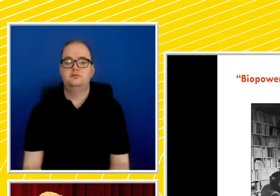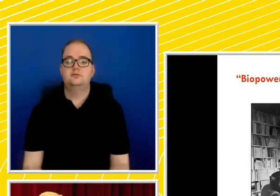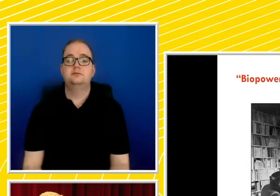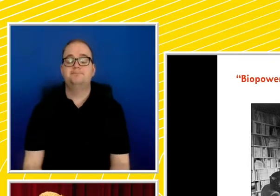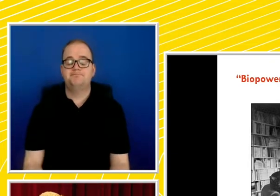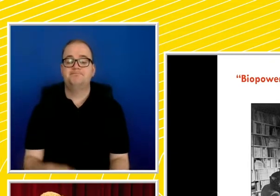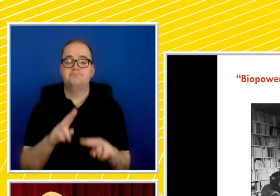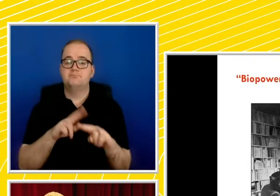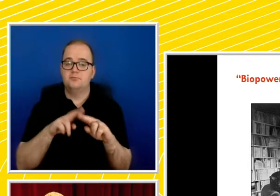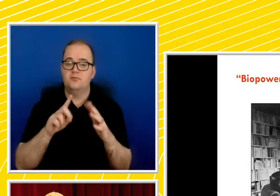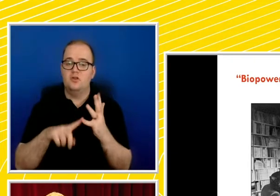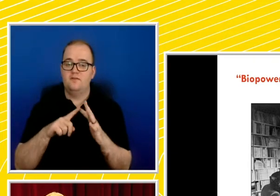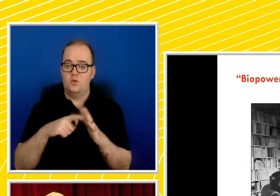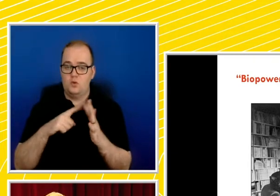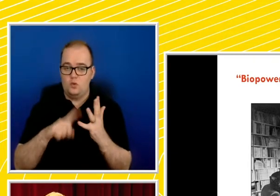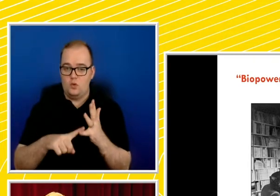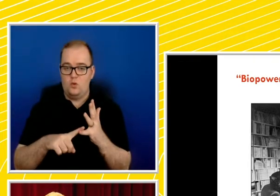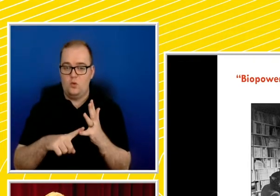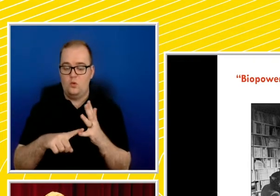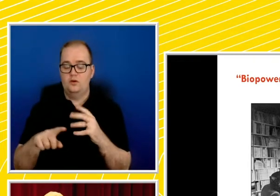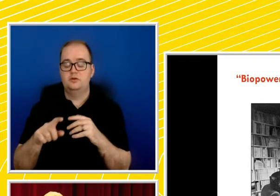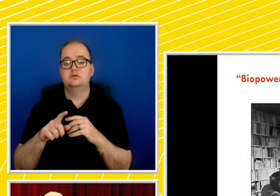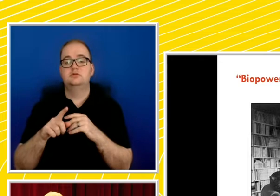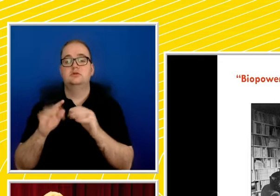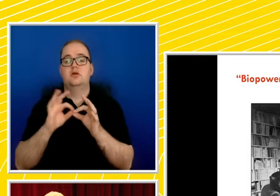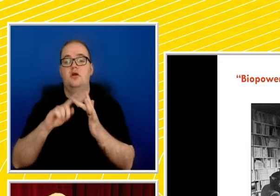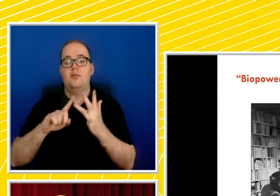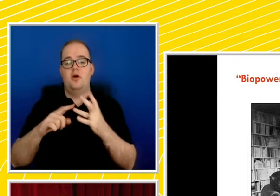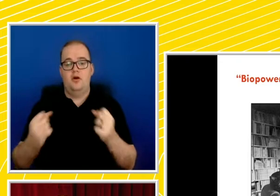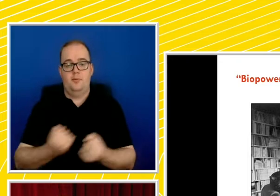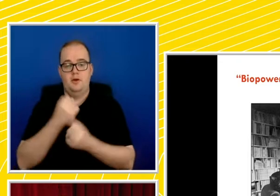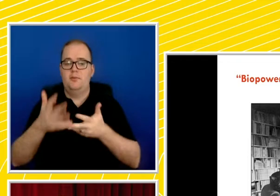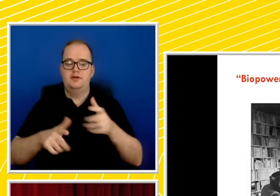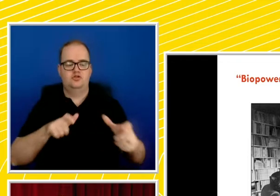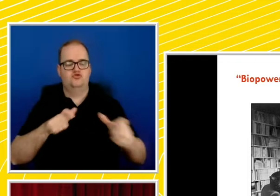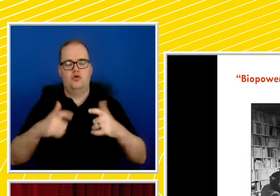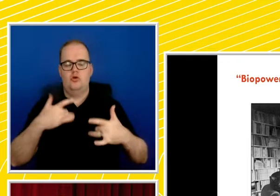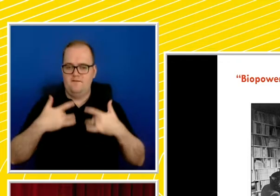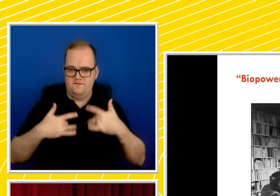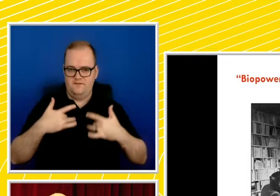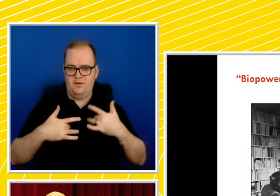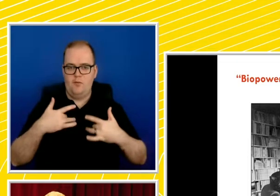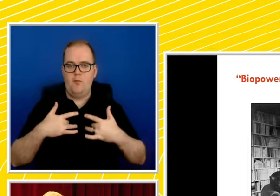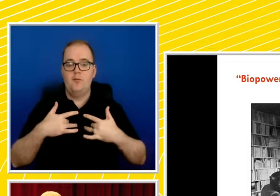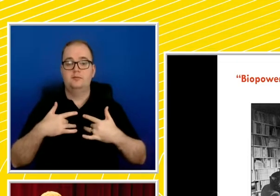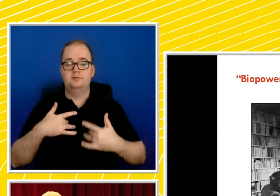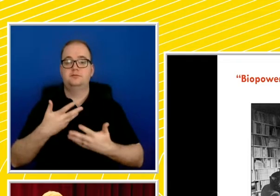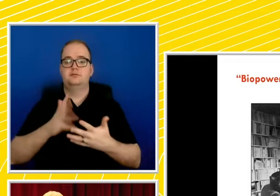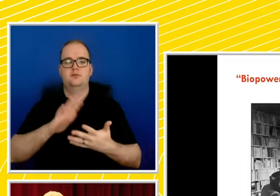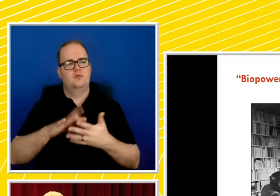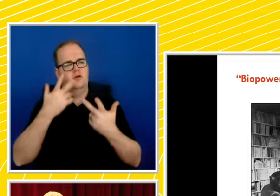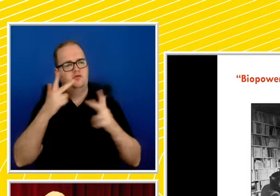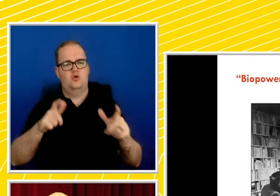biopolitics is ultimately control over bios, control over life, and it's exercised both at the level of the